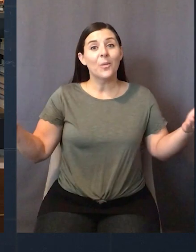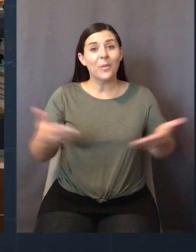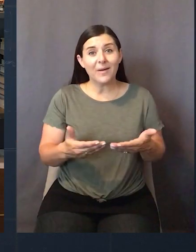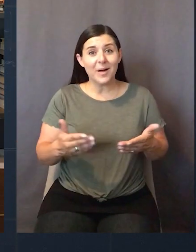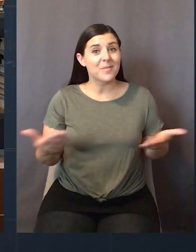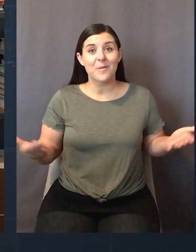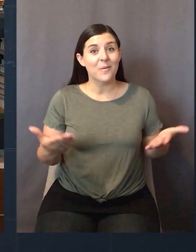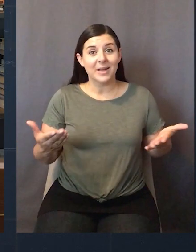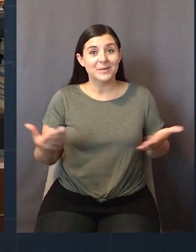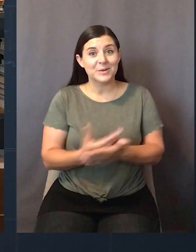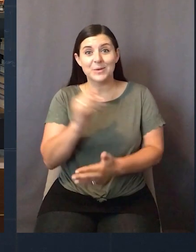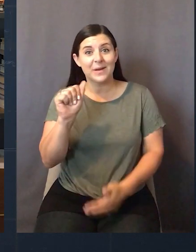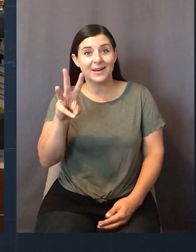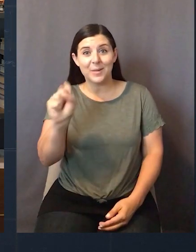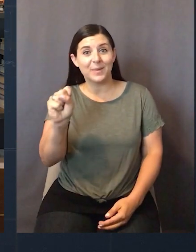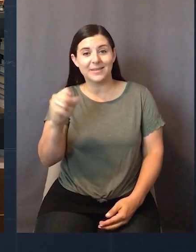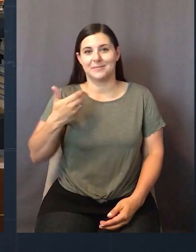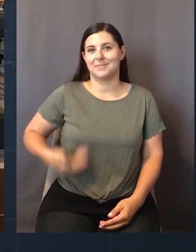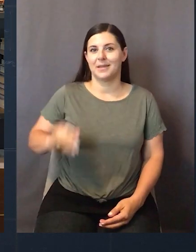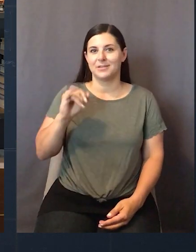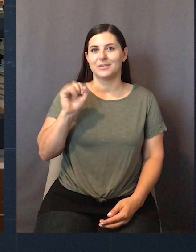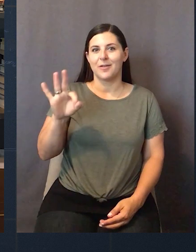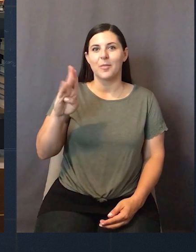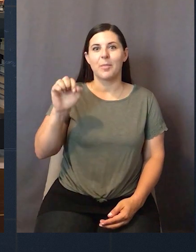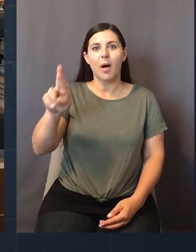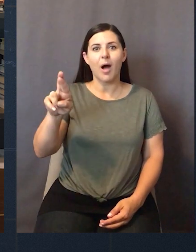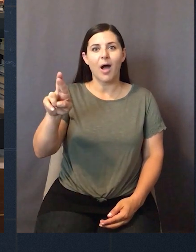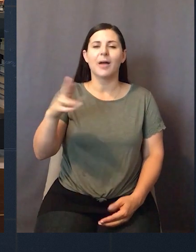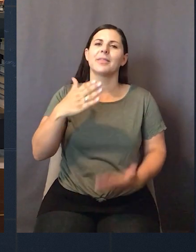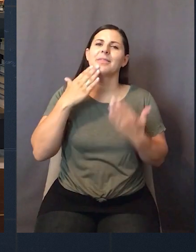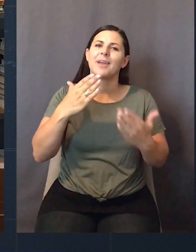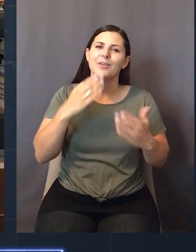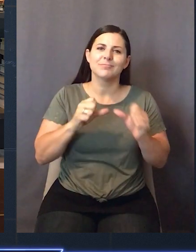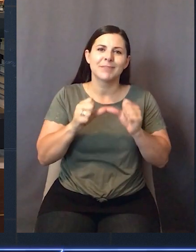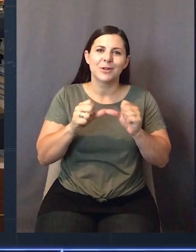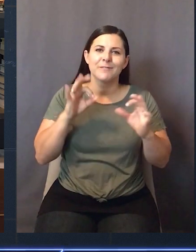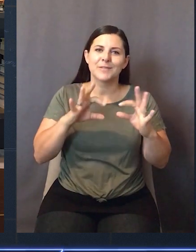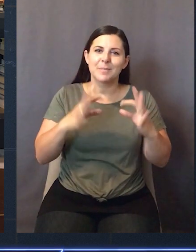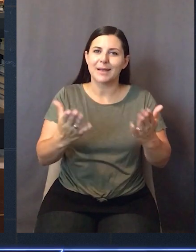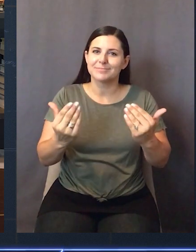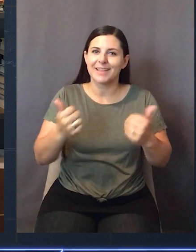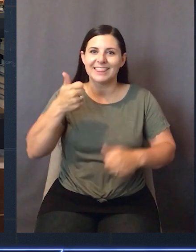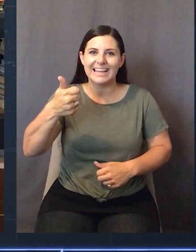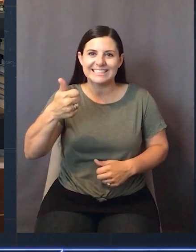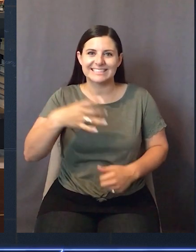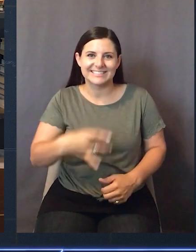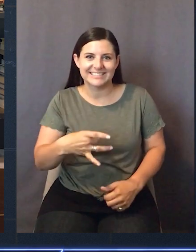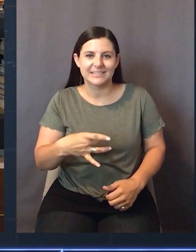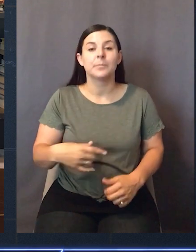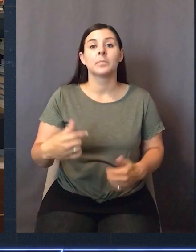Welcome to What's New with AWS. I'm Jeff Barr. As always, thanks for the continued feedback and all the likes.